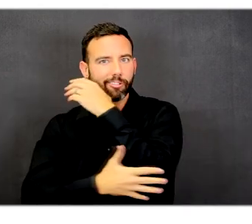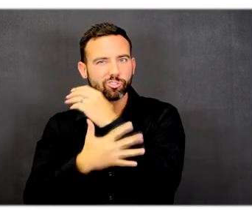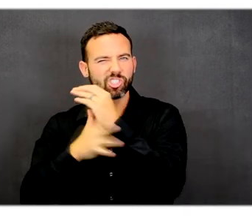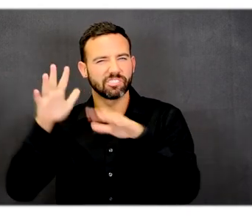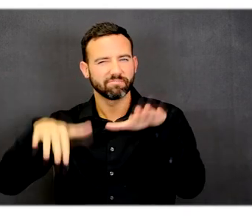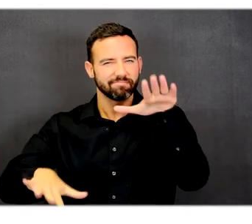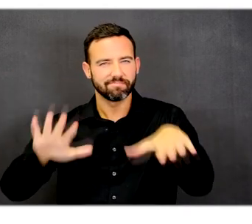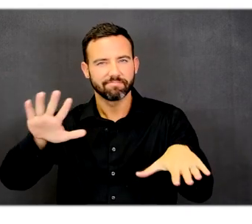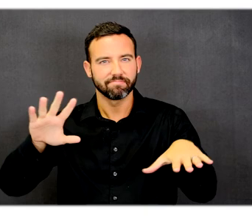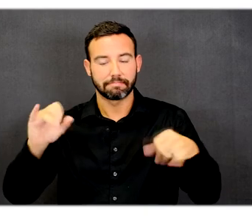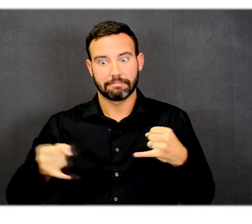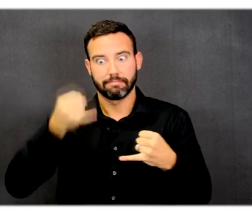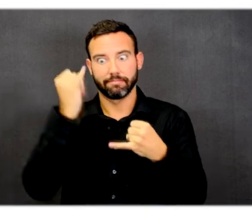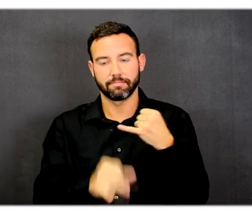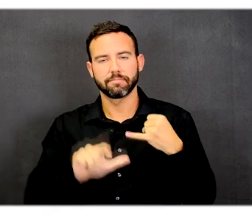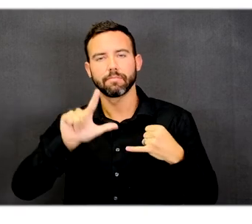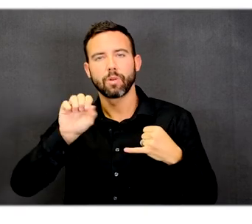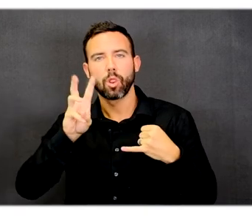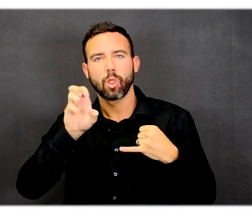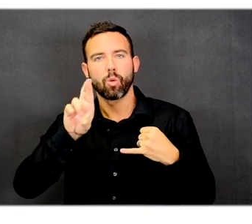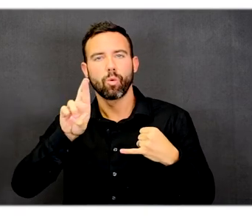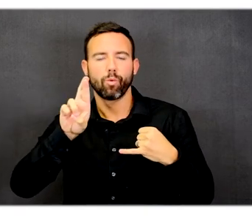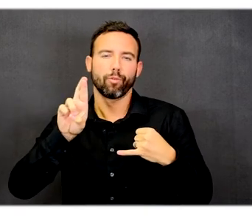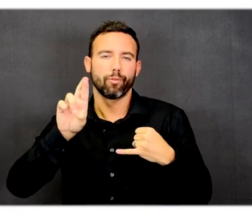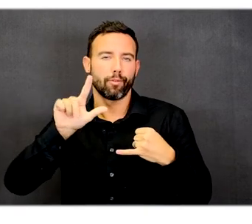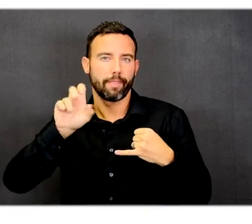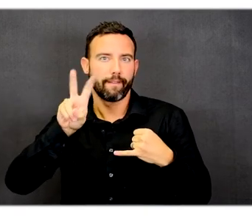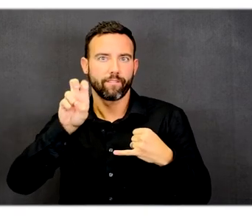the lower level is represented by Piney Woods.